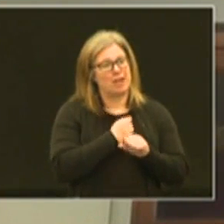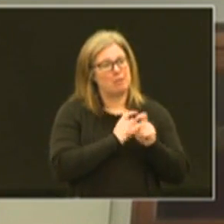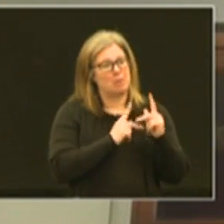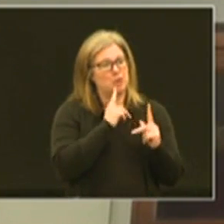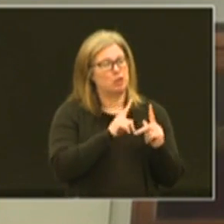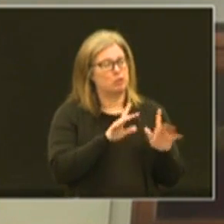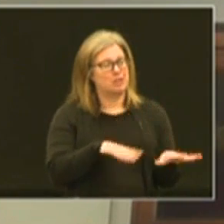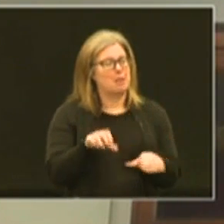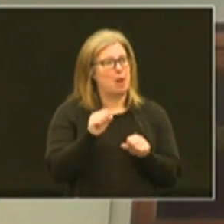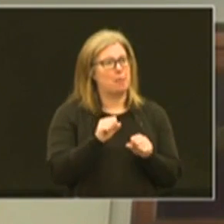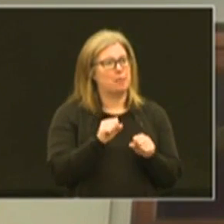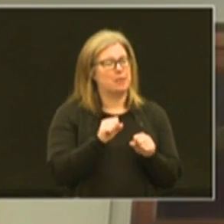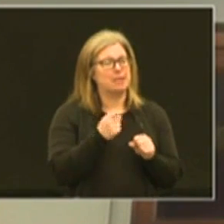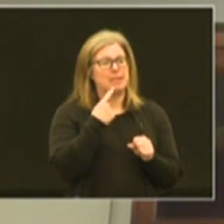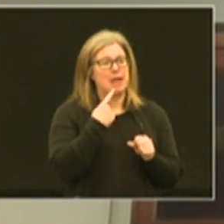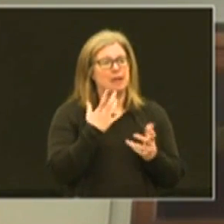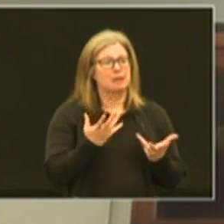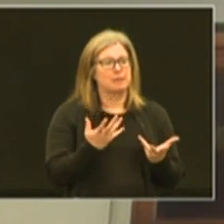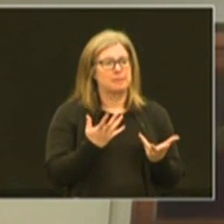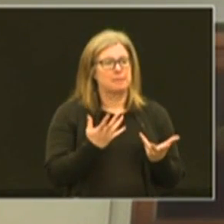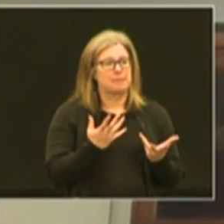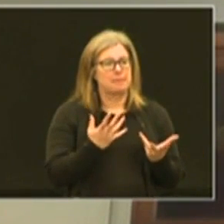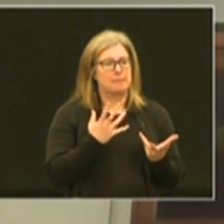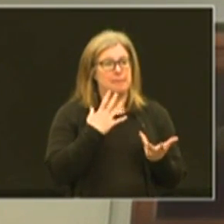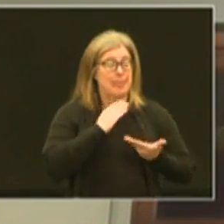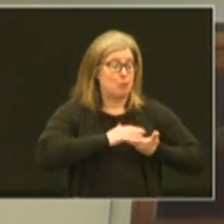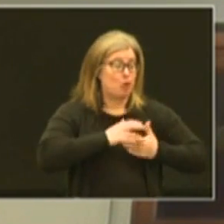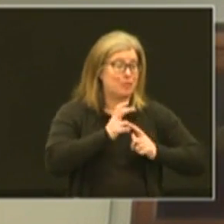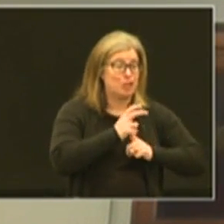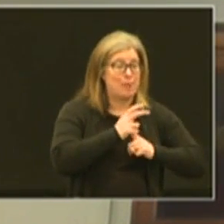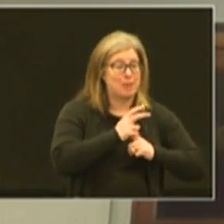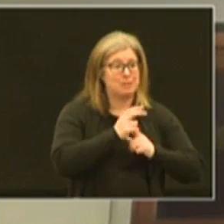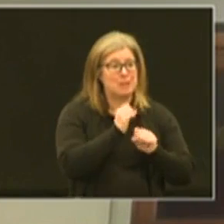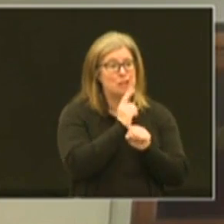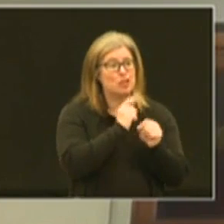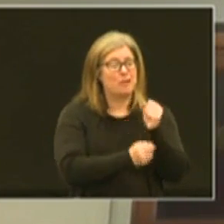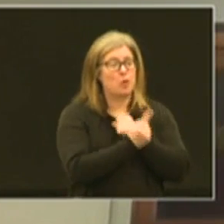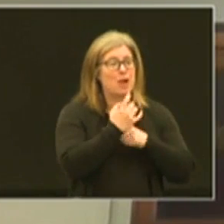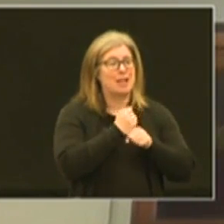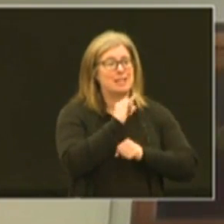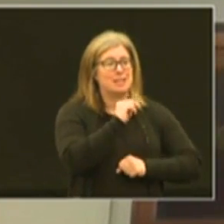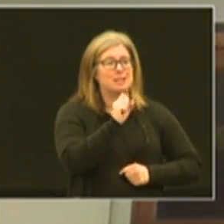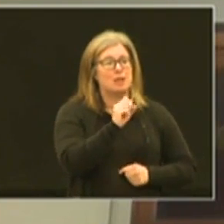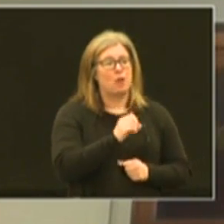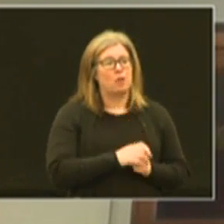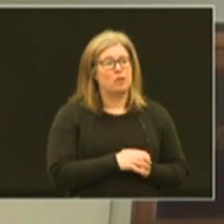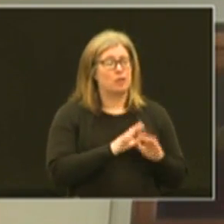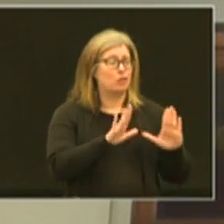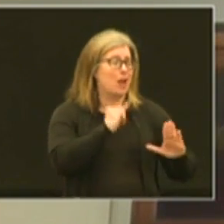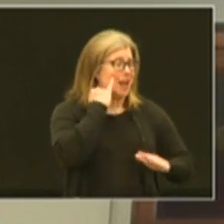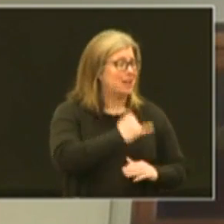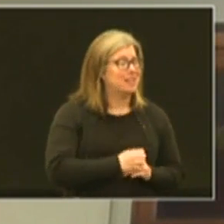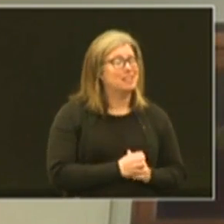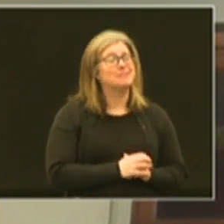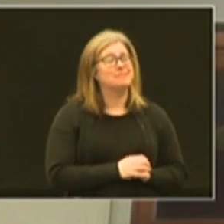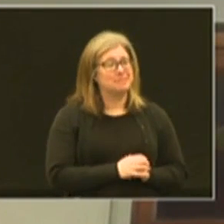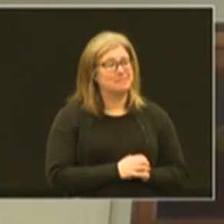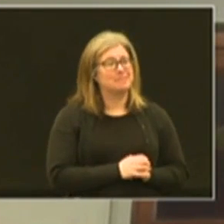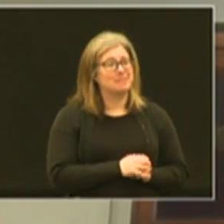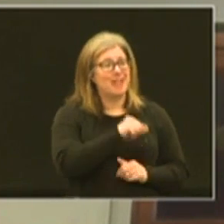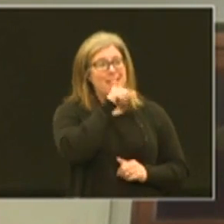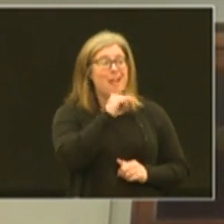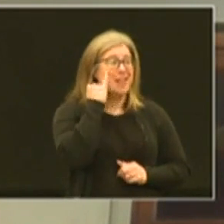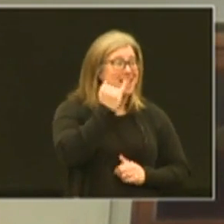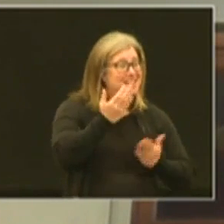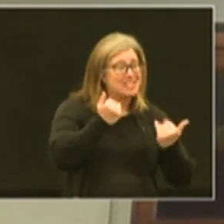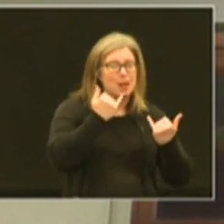people to step up and say i'm be a chromebook champion and make sure everyone gets it so great idea and i love